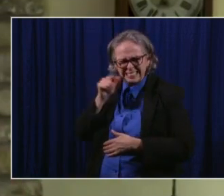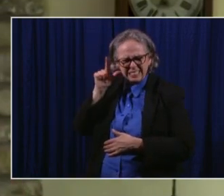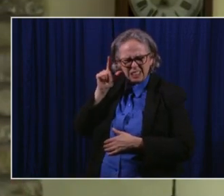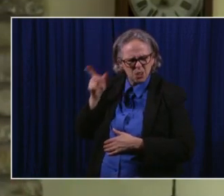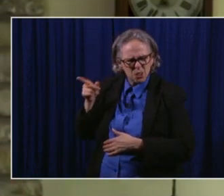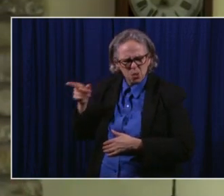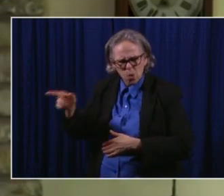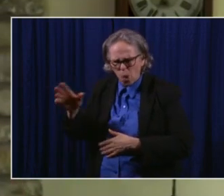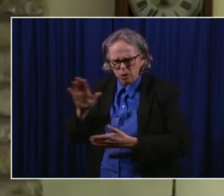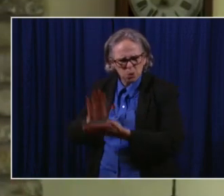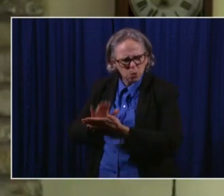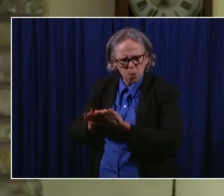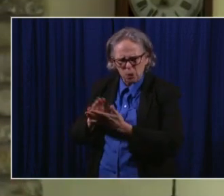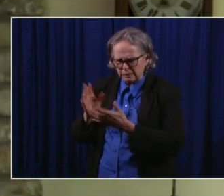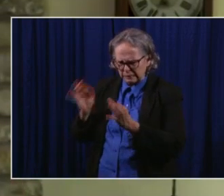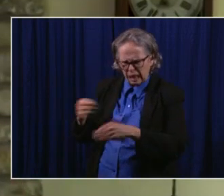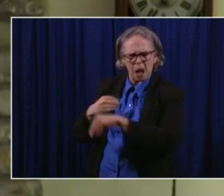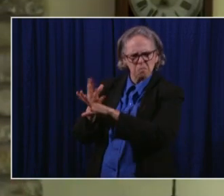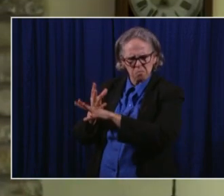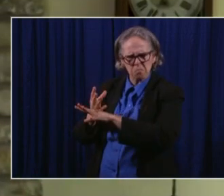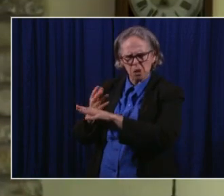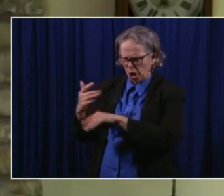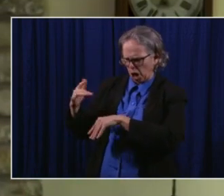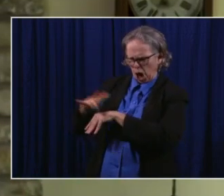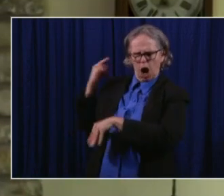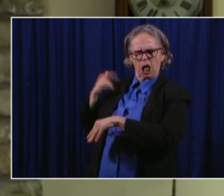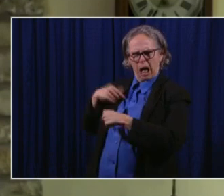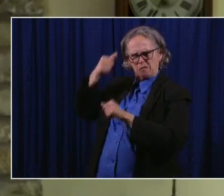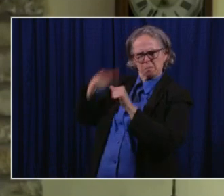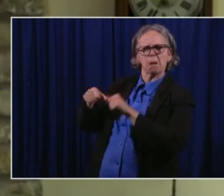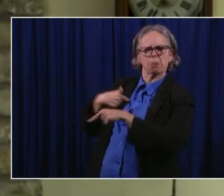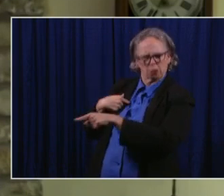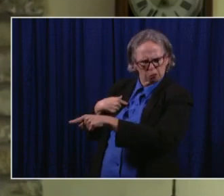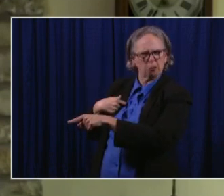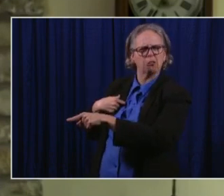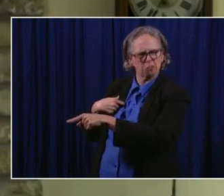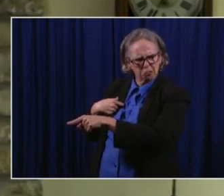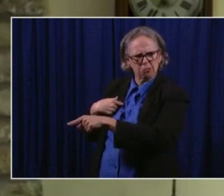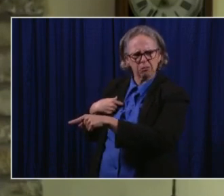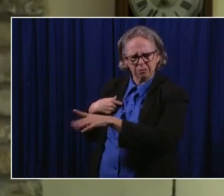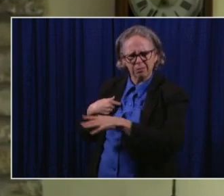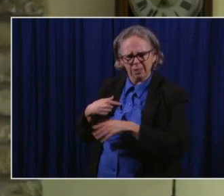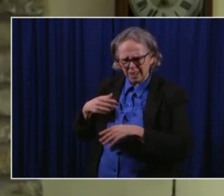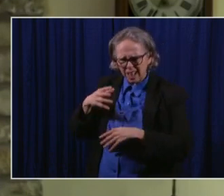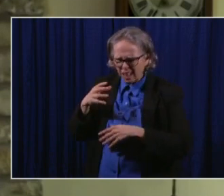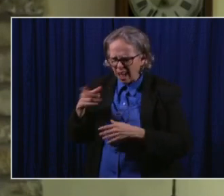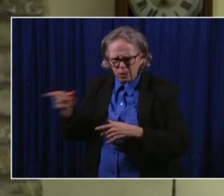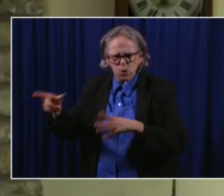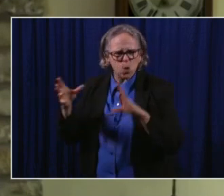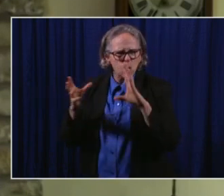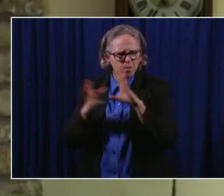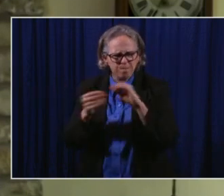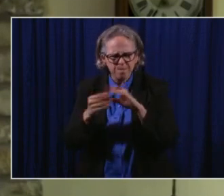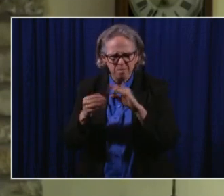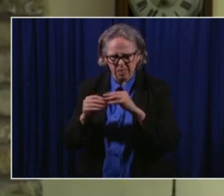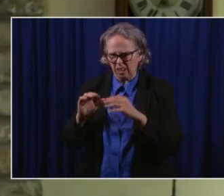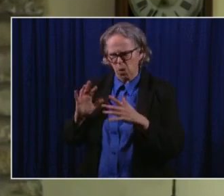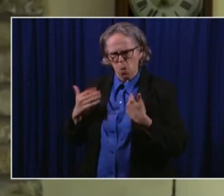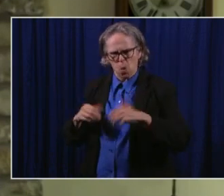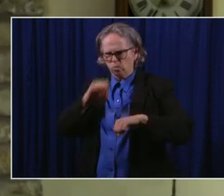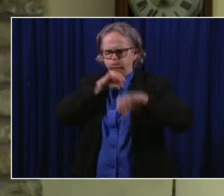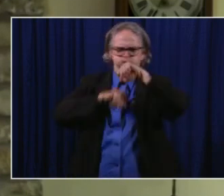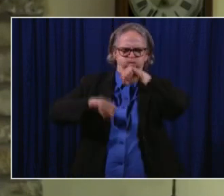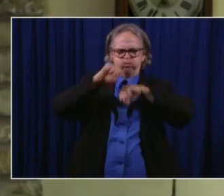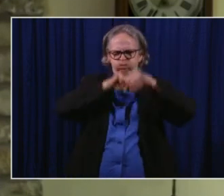Then you started, mean, one of the challenges we always have, and certainly we had in the spring, with students in rural areas, but